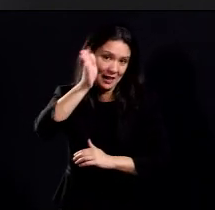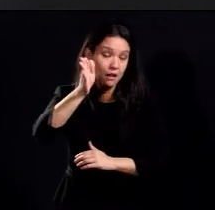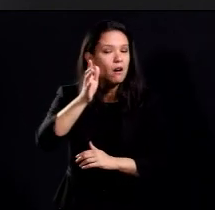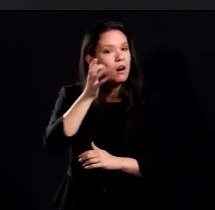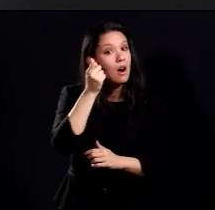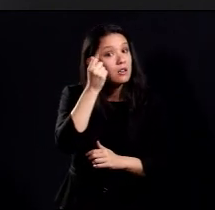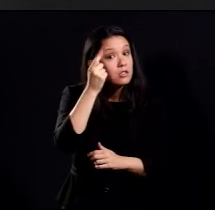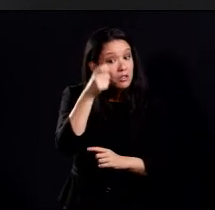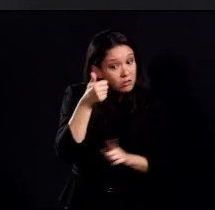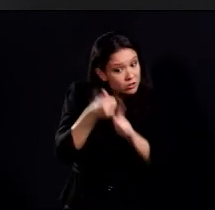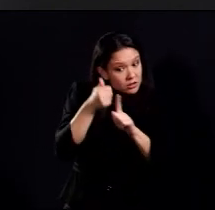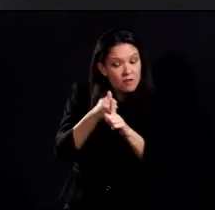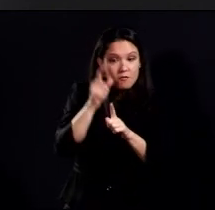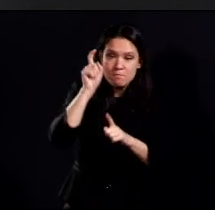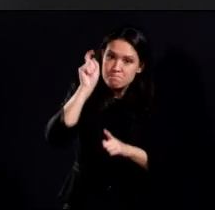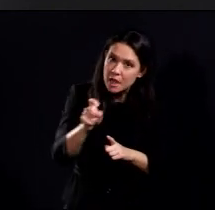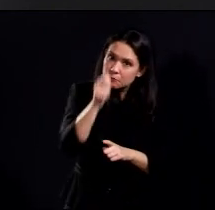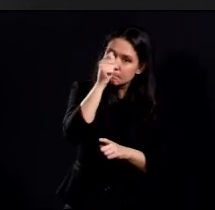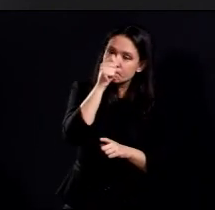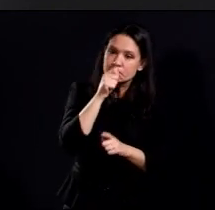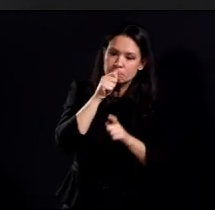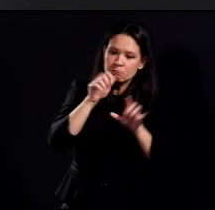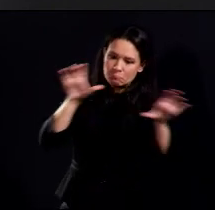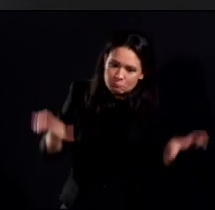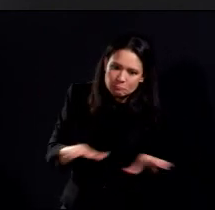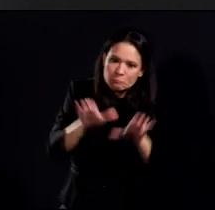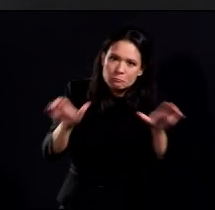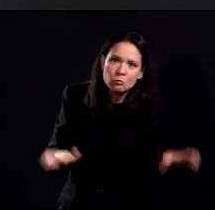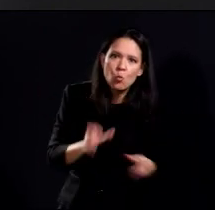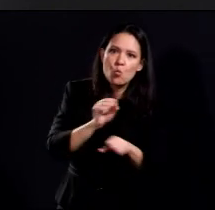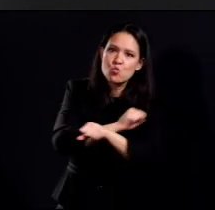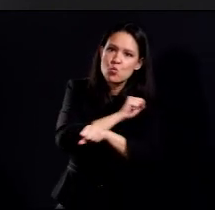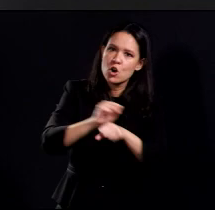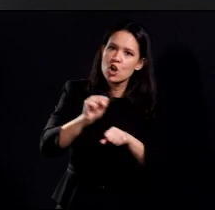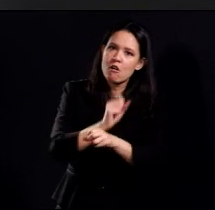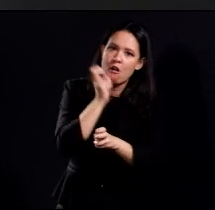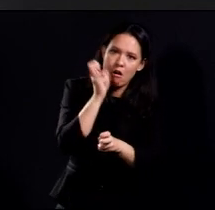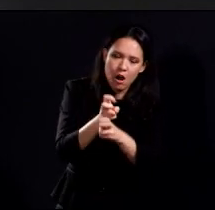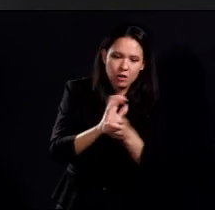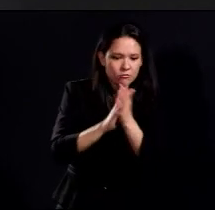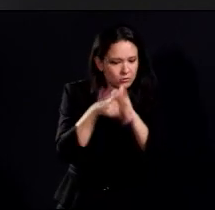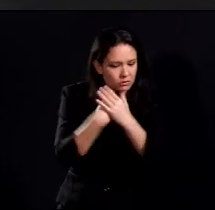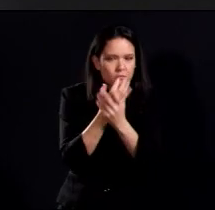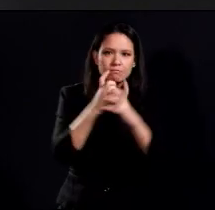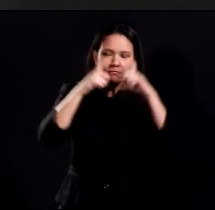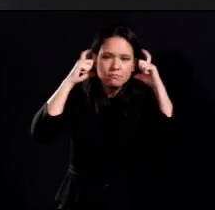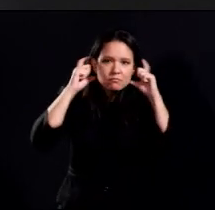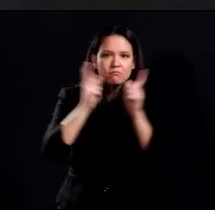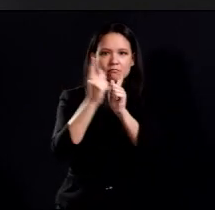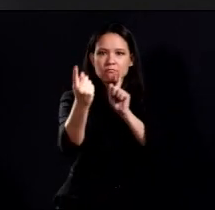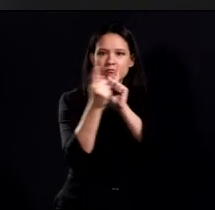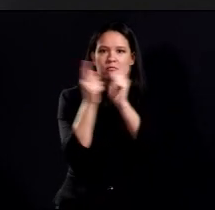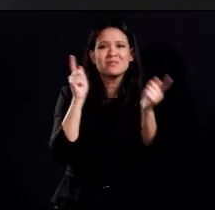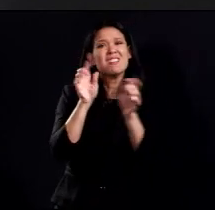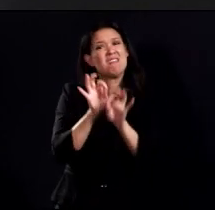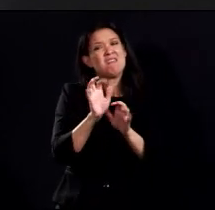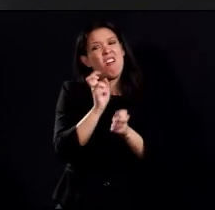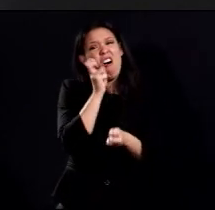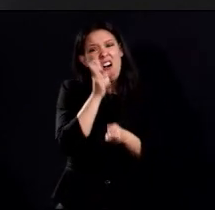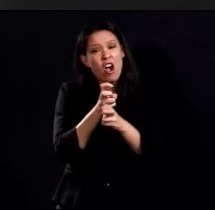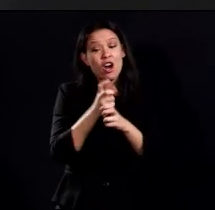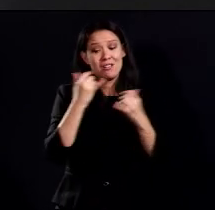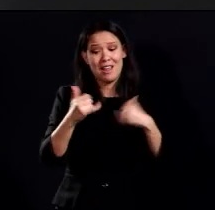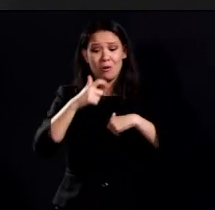be diligent. You got to hold up your end to this and we will too. I know it's difficult, especially as we head into the high